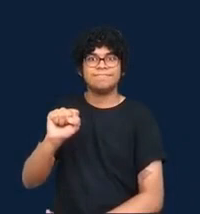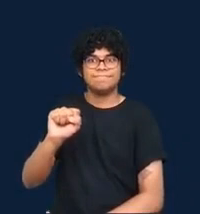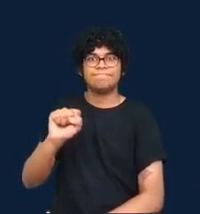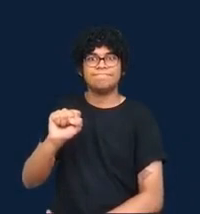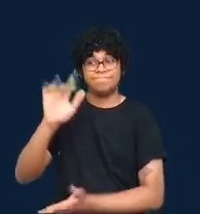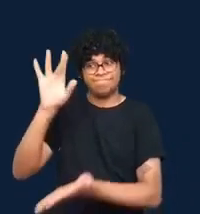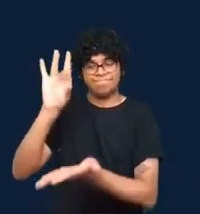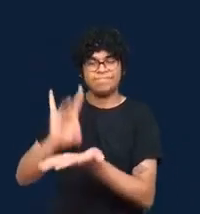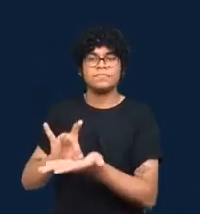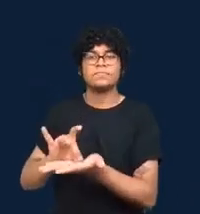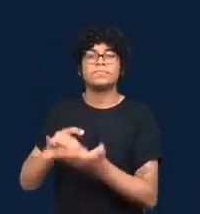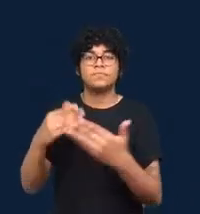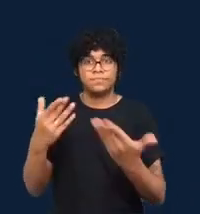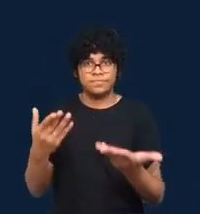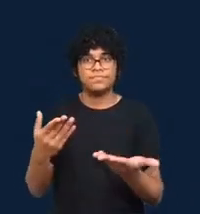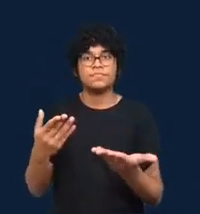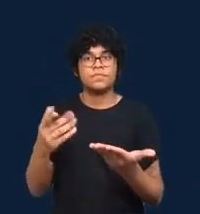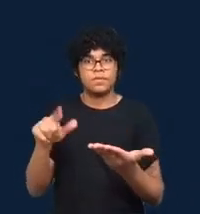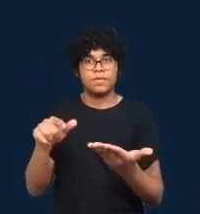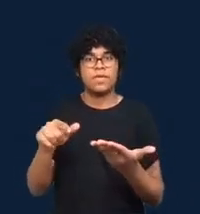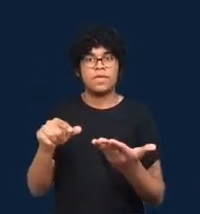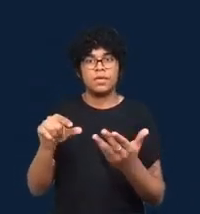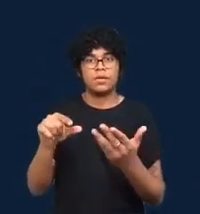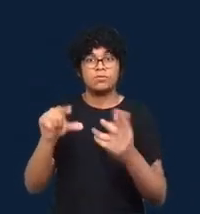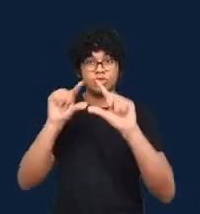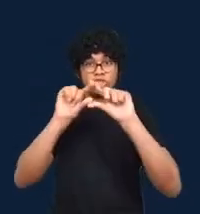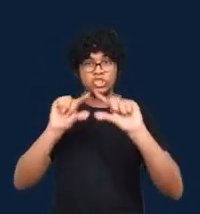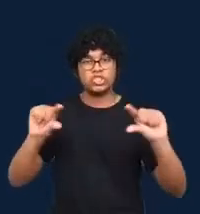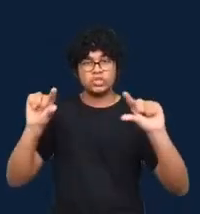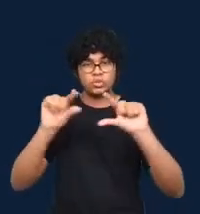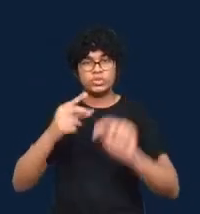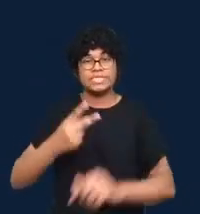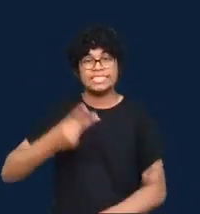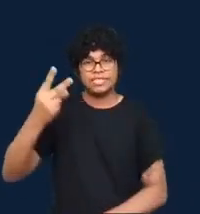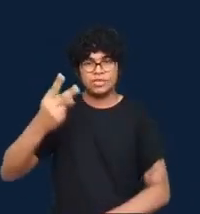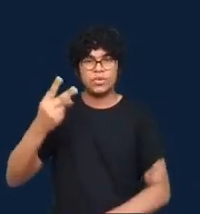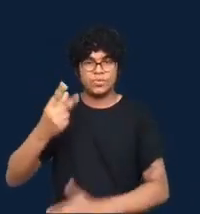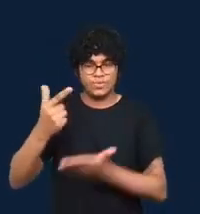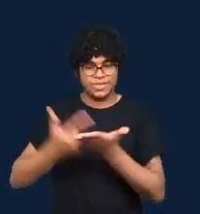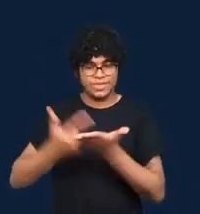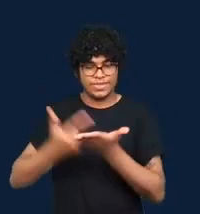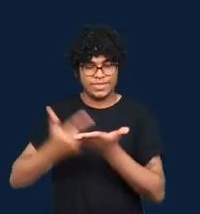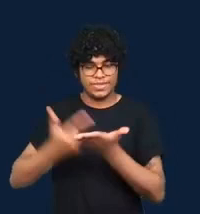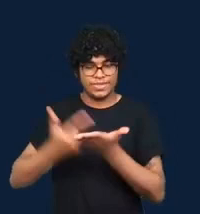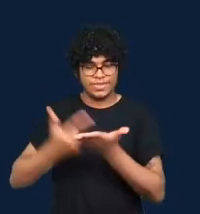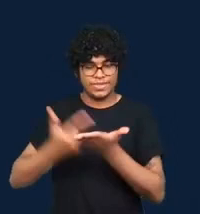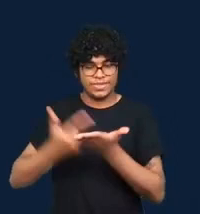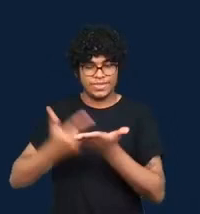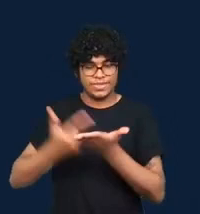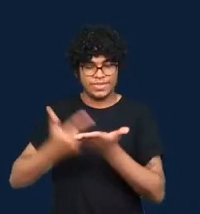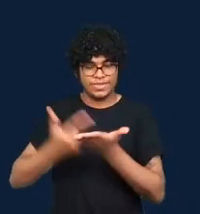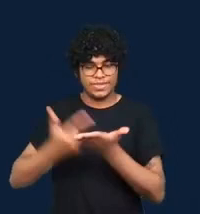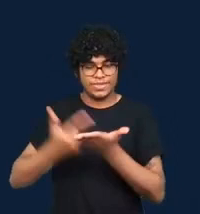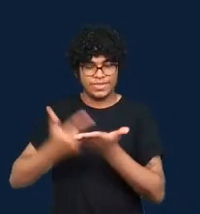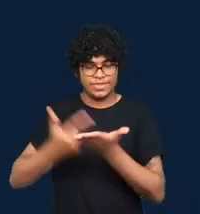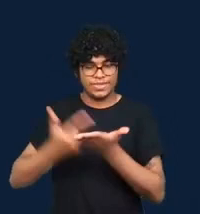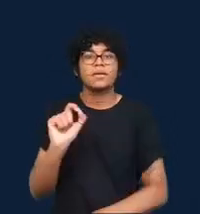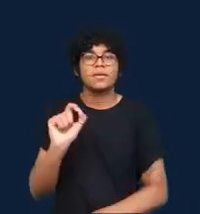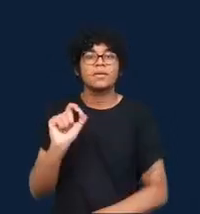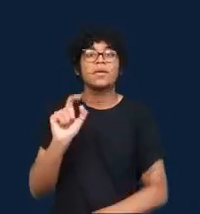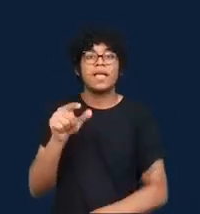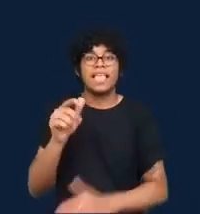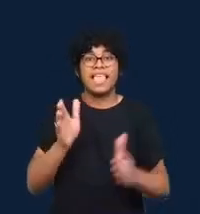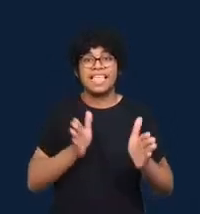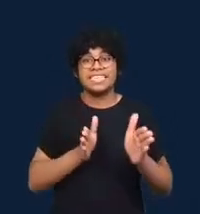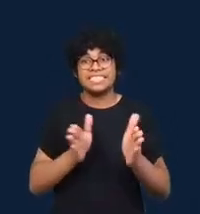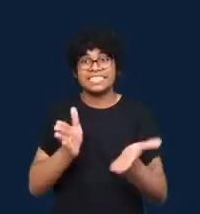the second edition published this year is towards a critical data practice. So why is